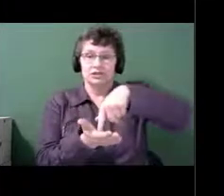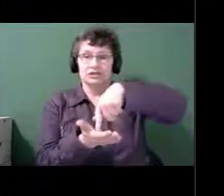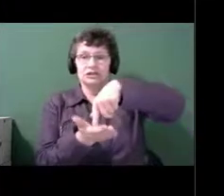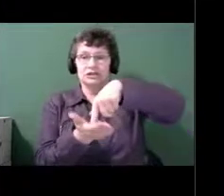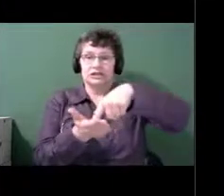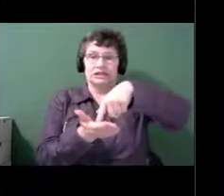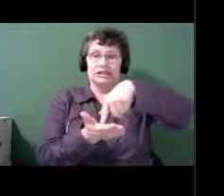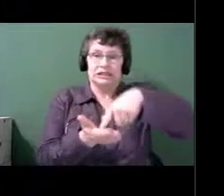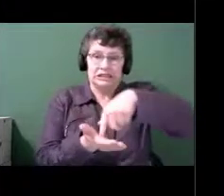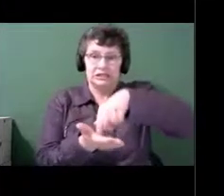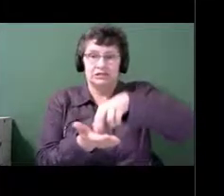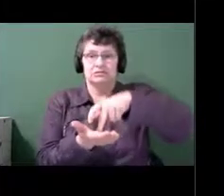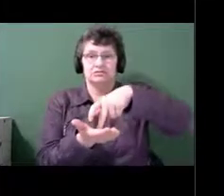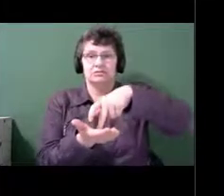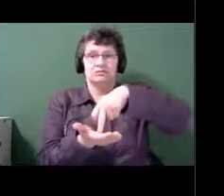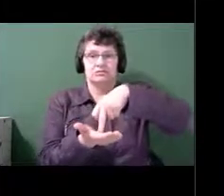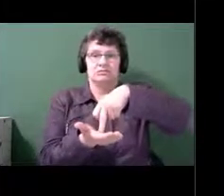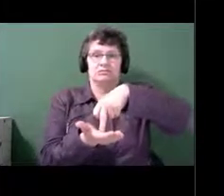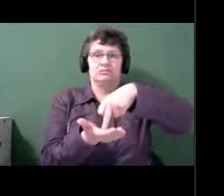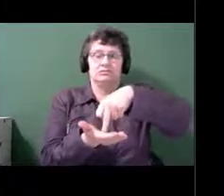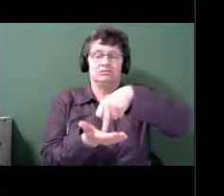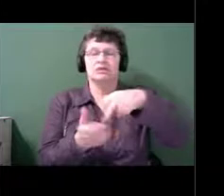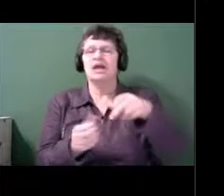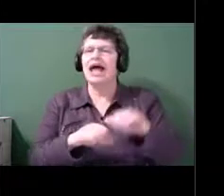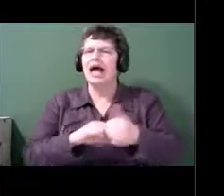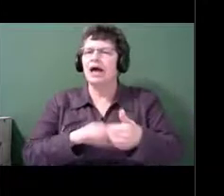during the intermission. Next slide.